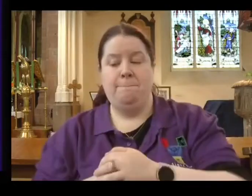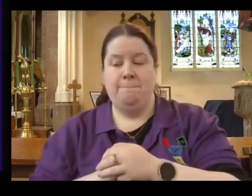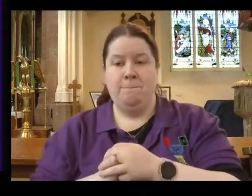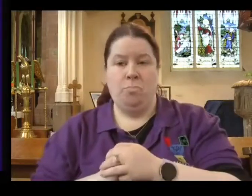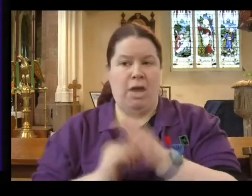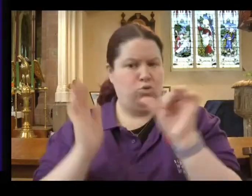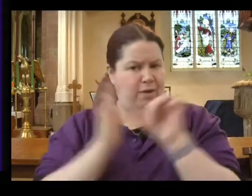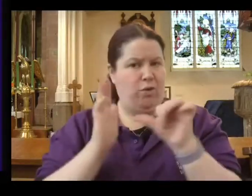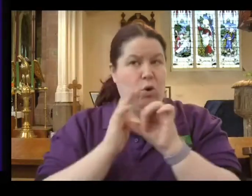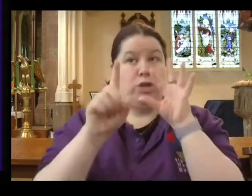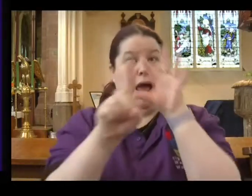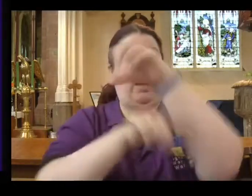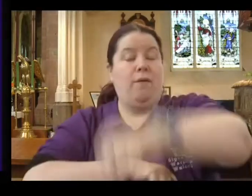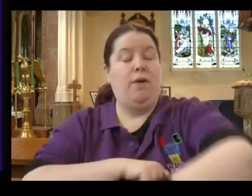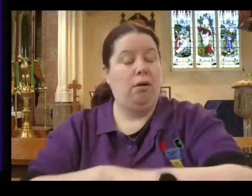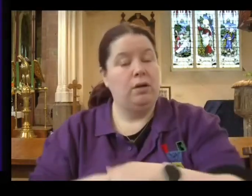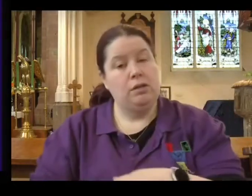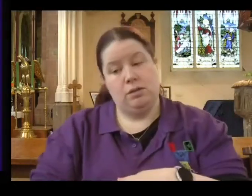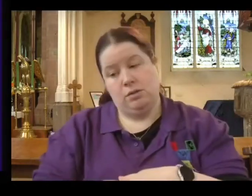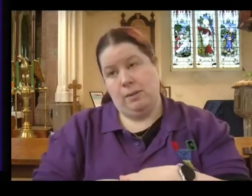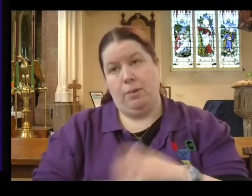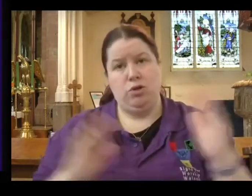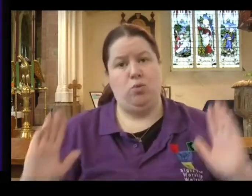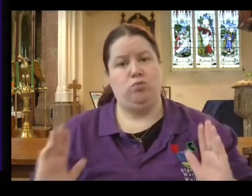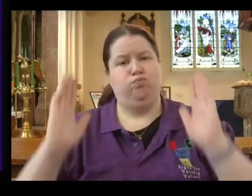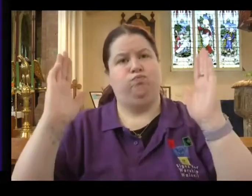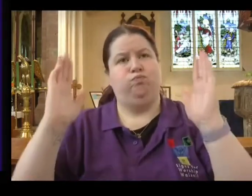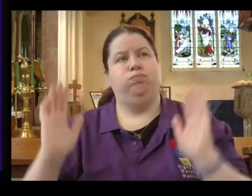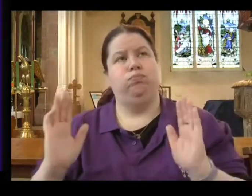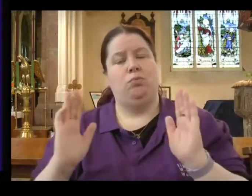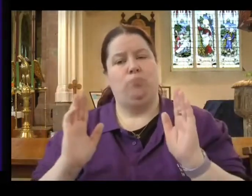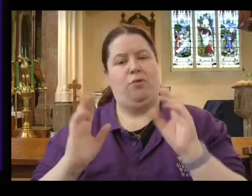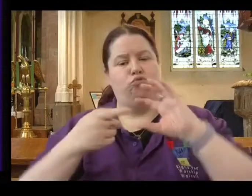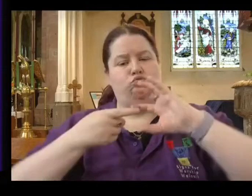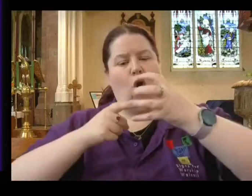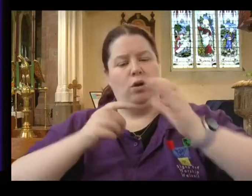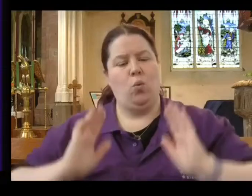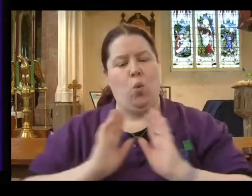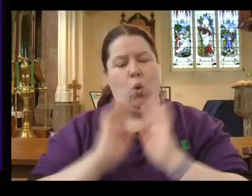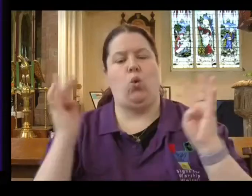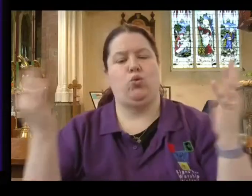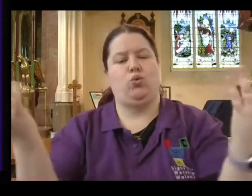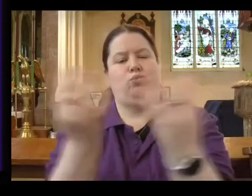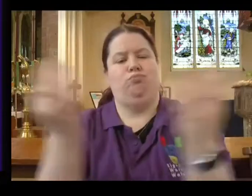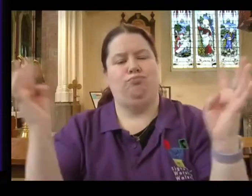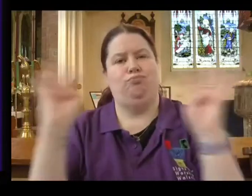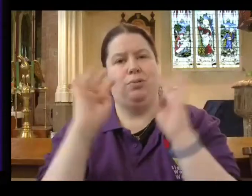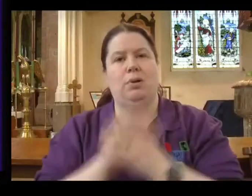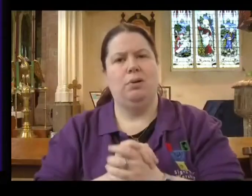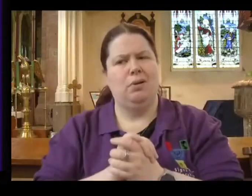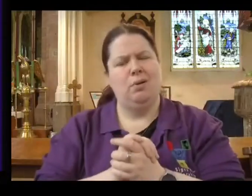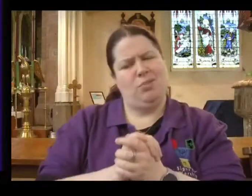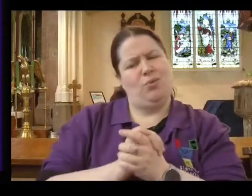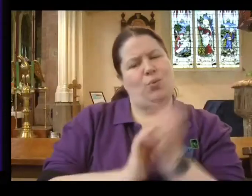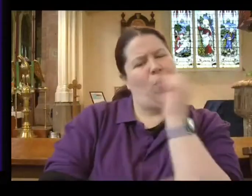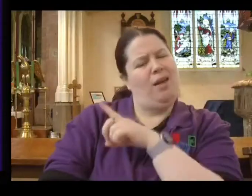unconquerable due to its high and nearly vertical walls of rock. And yet the funny thing is, twice